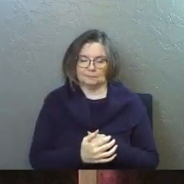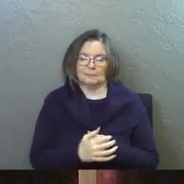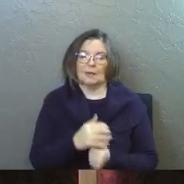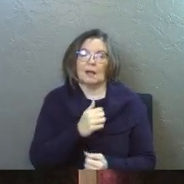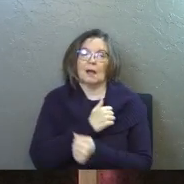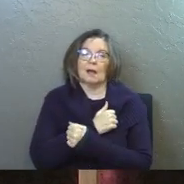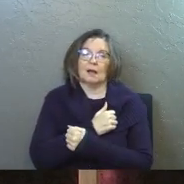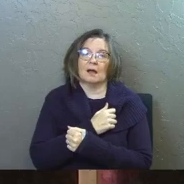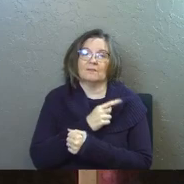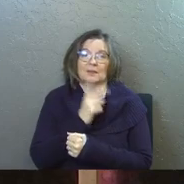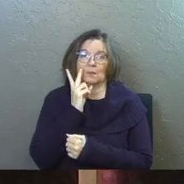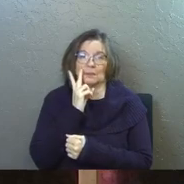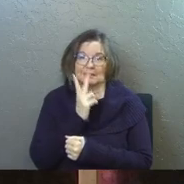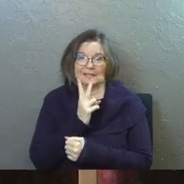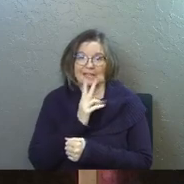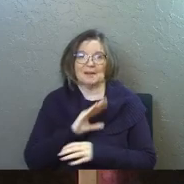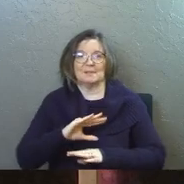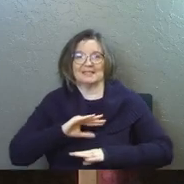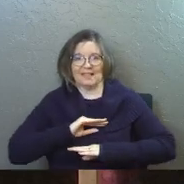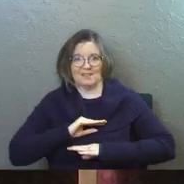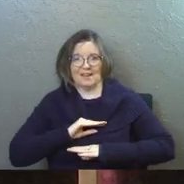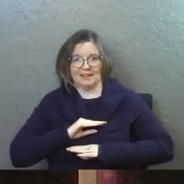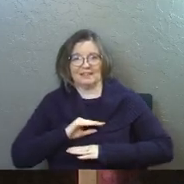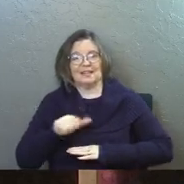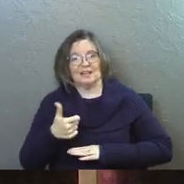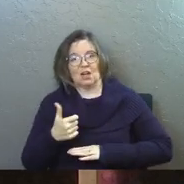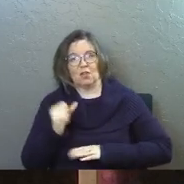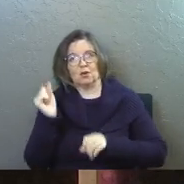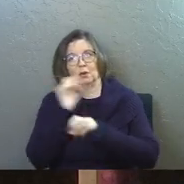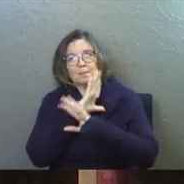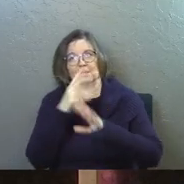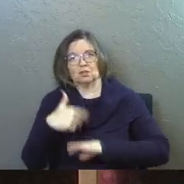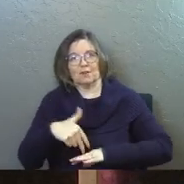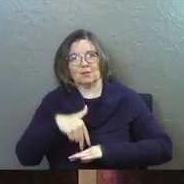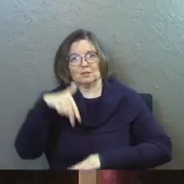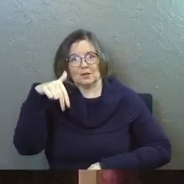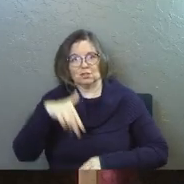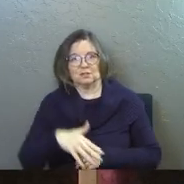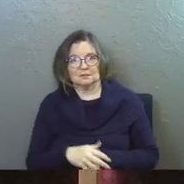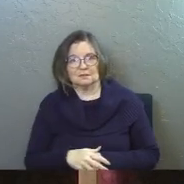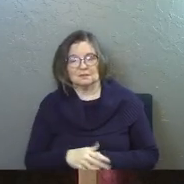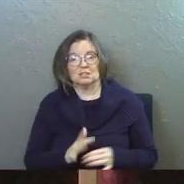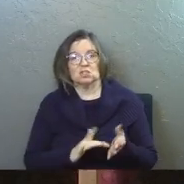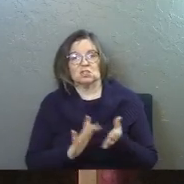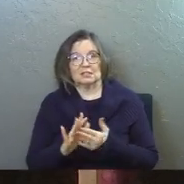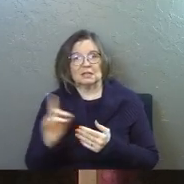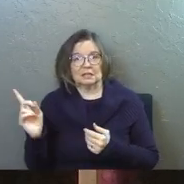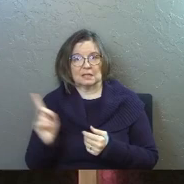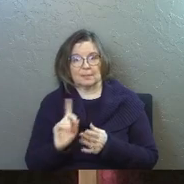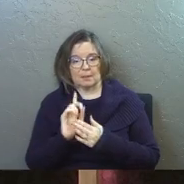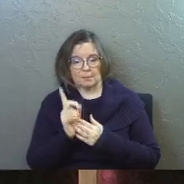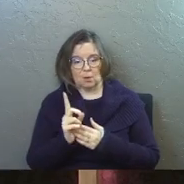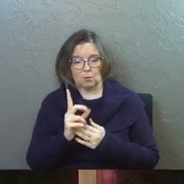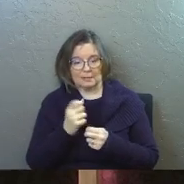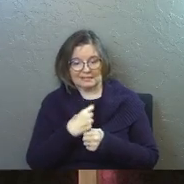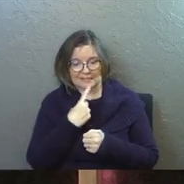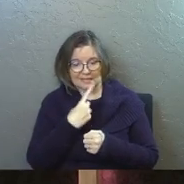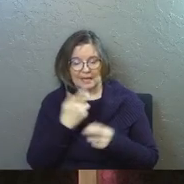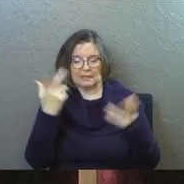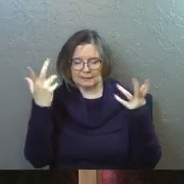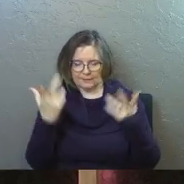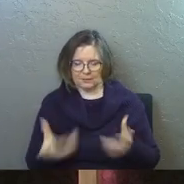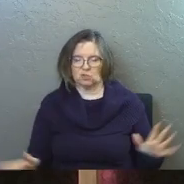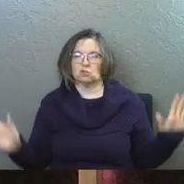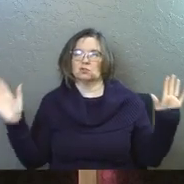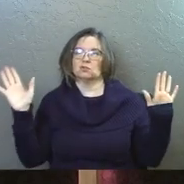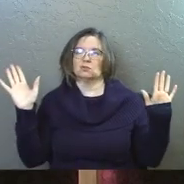I love that he will see and be satisfied. It's another picture of resurrection. Is Jesus comes to the moment where he gets to say it is